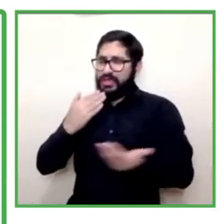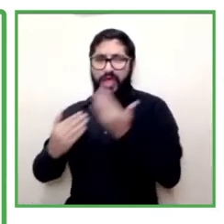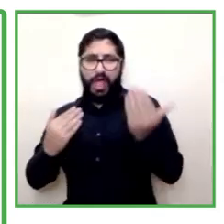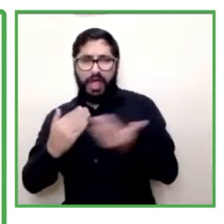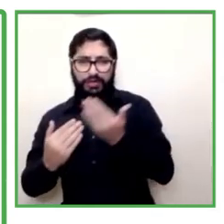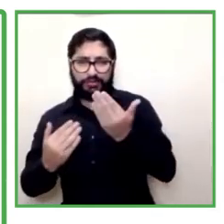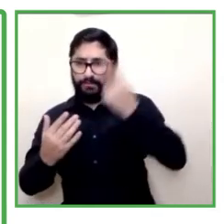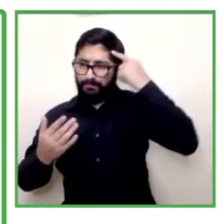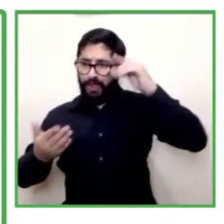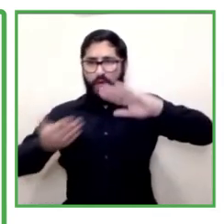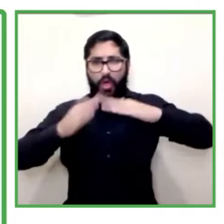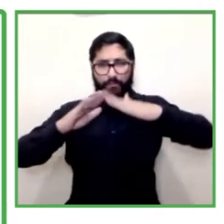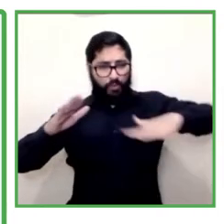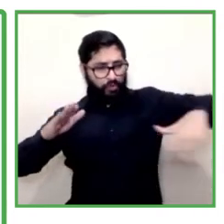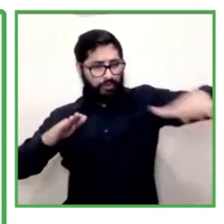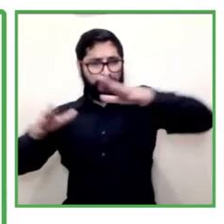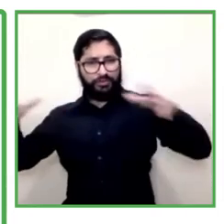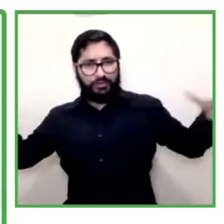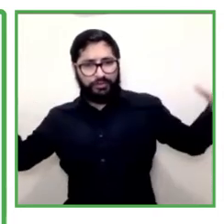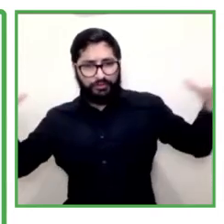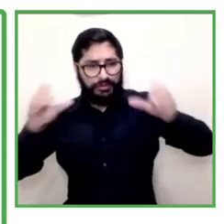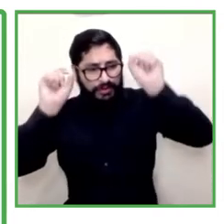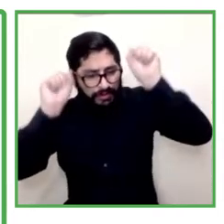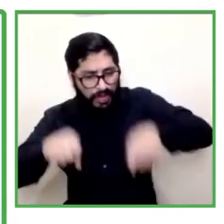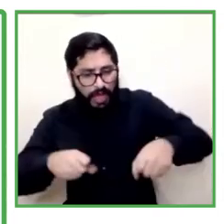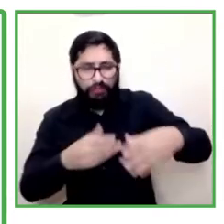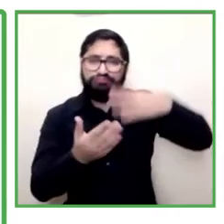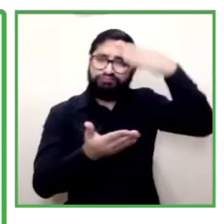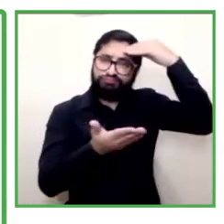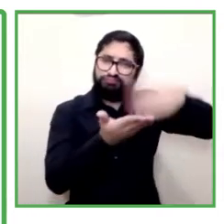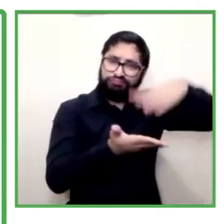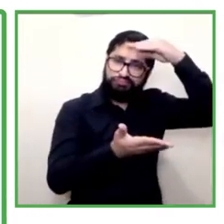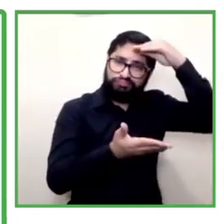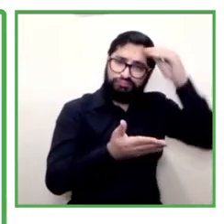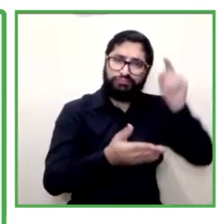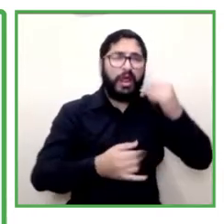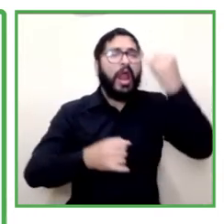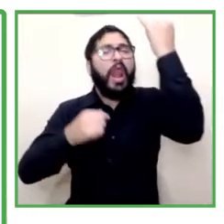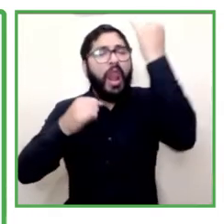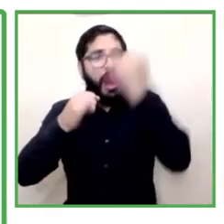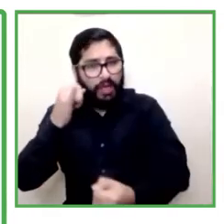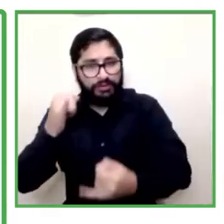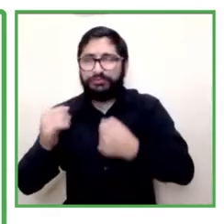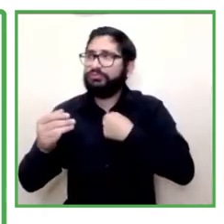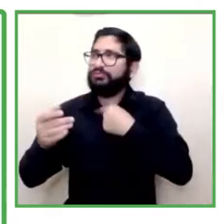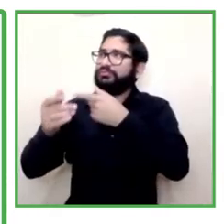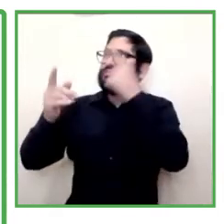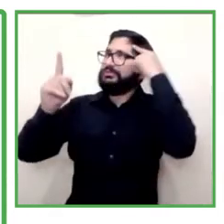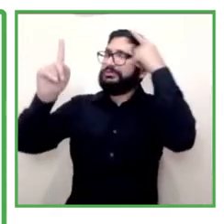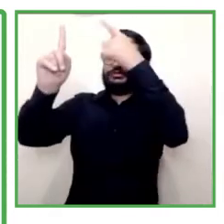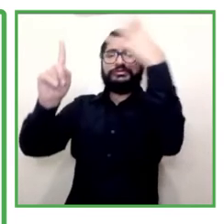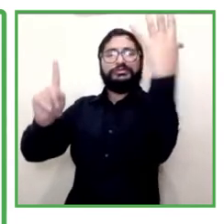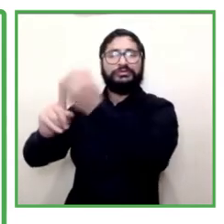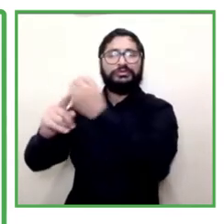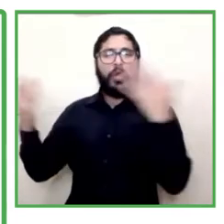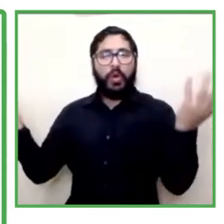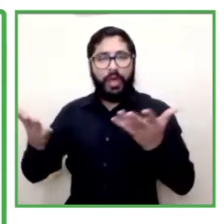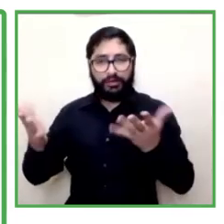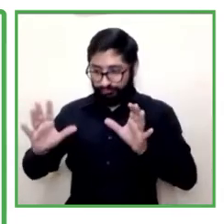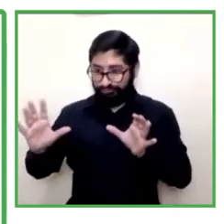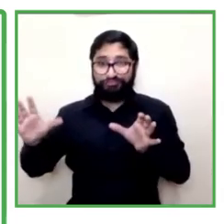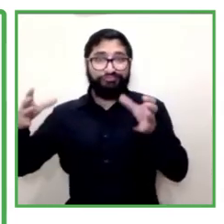aspects and one last challenge that i would like to highlight is that